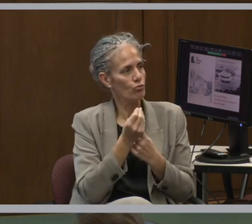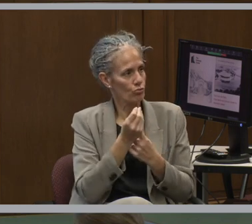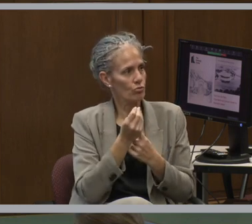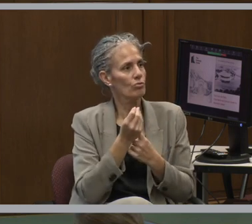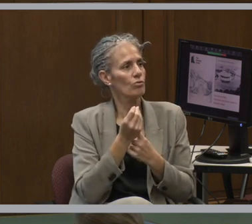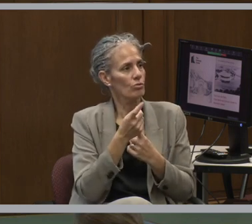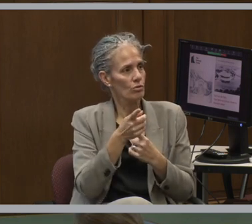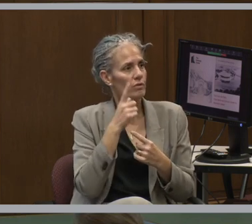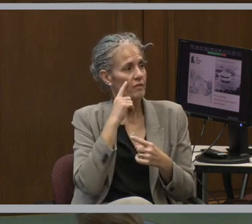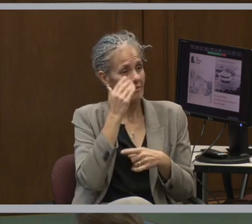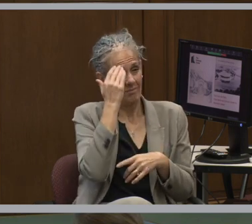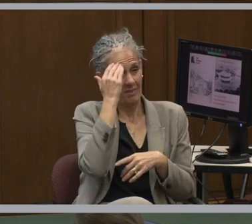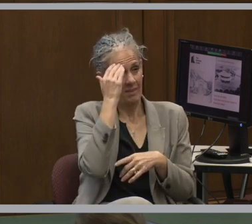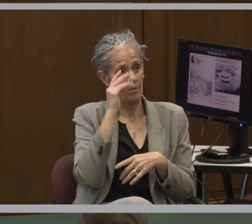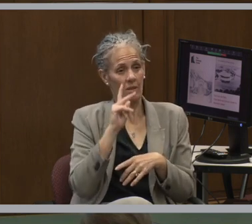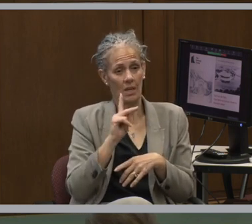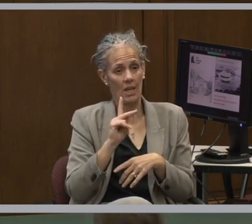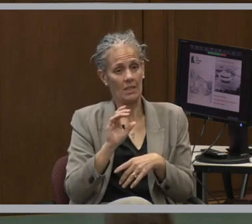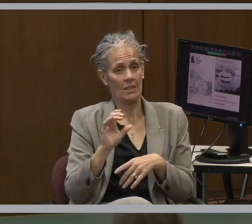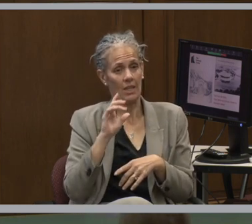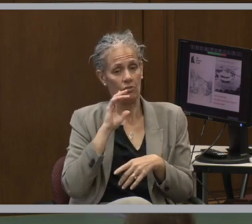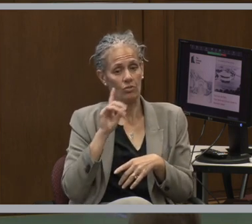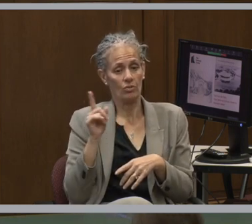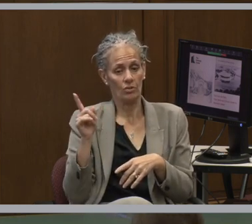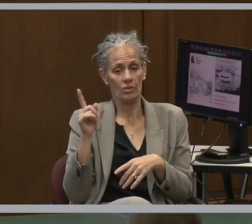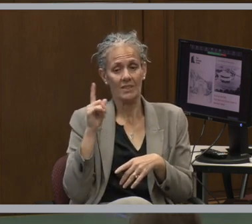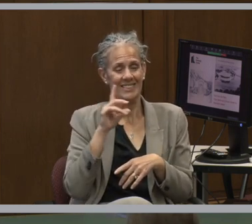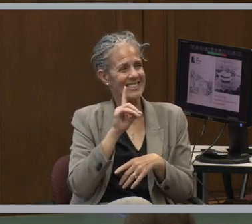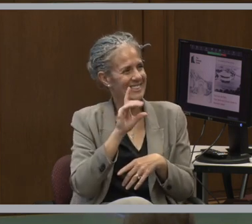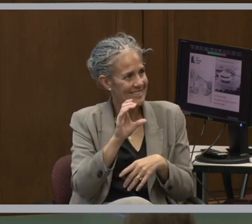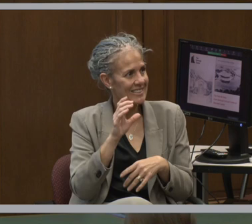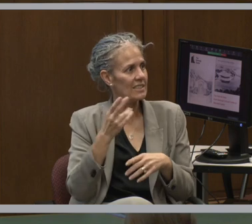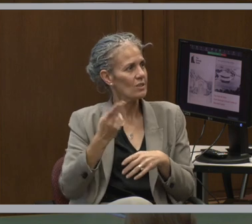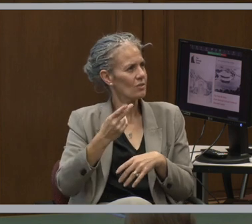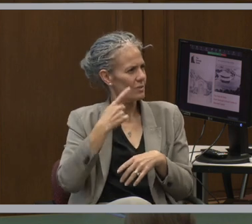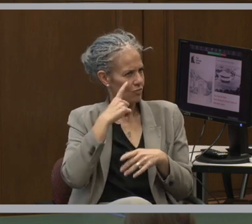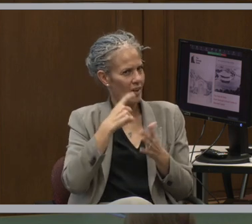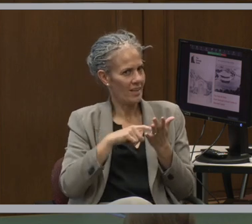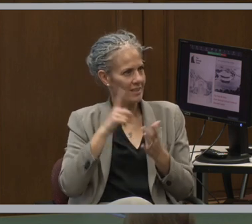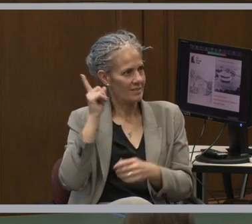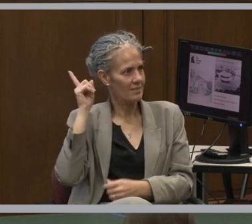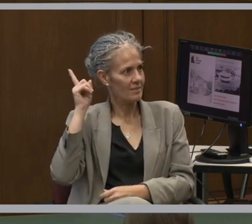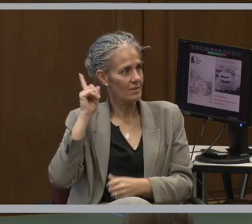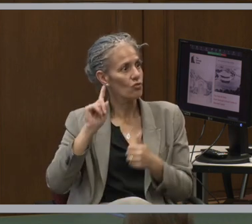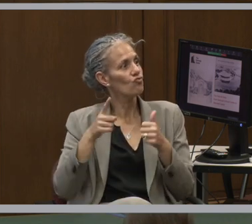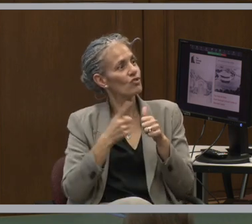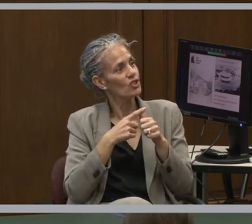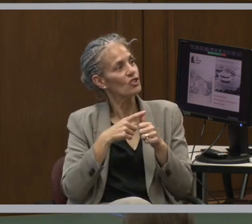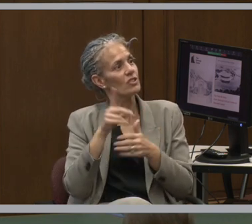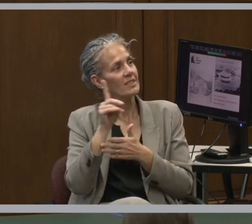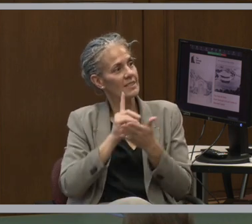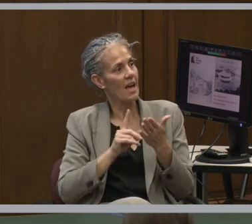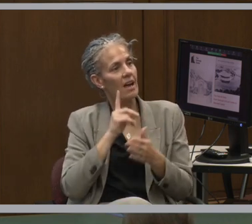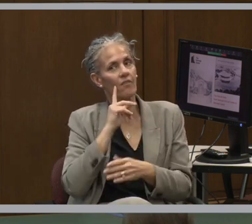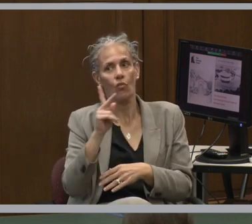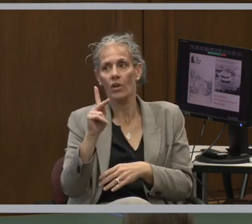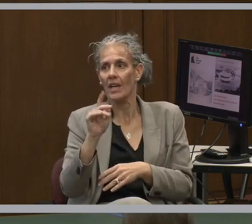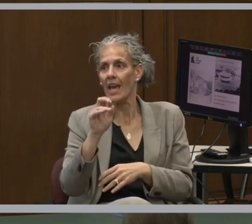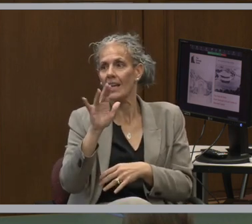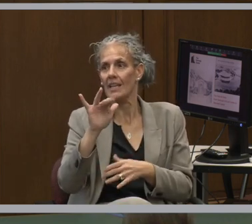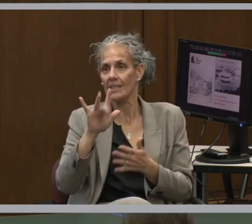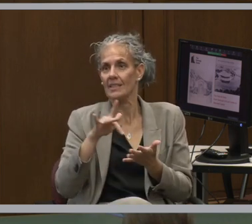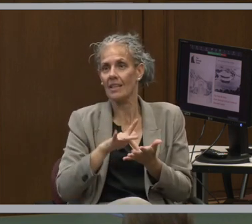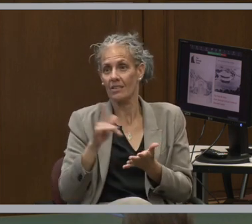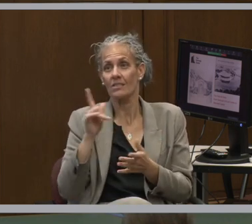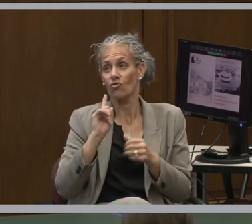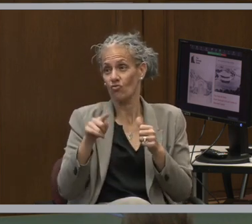If you're familiar with Kennedy Center history or DC history, you may recognize this image. This was actually the original design for the Kennedy Center, which if you